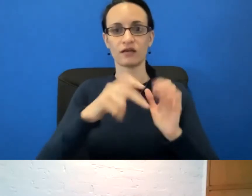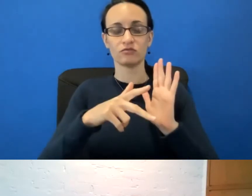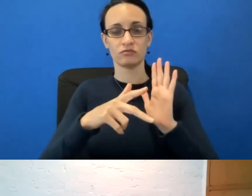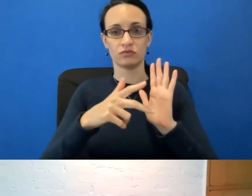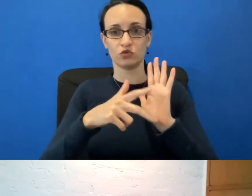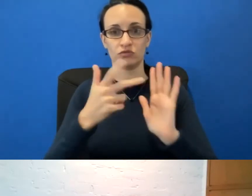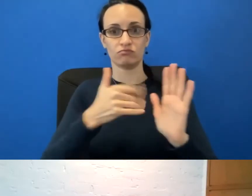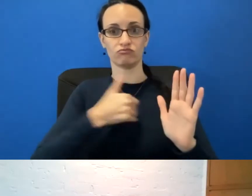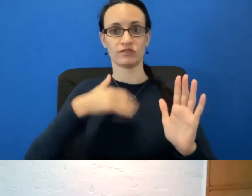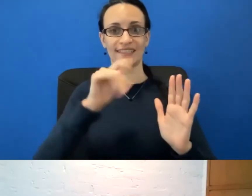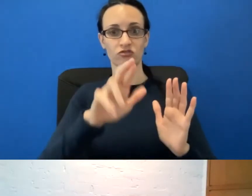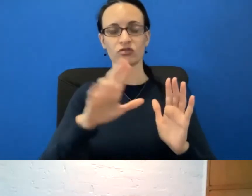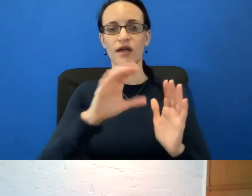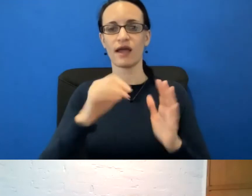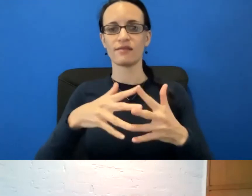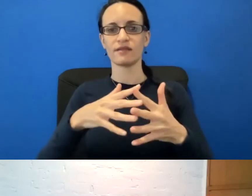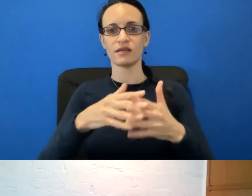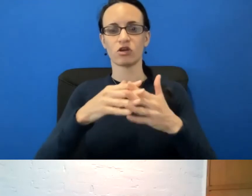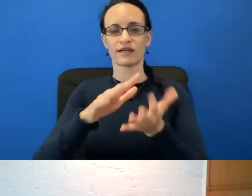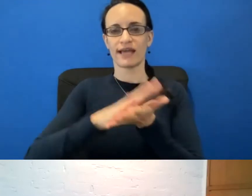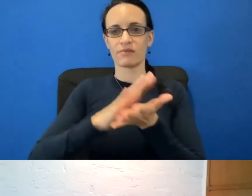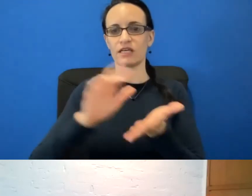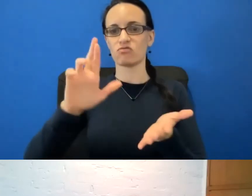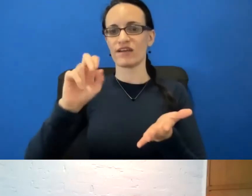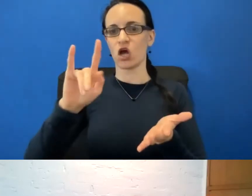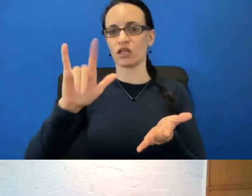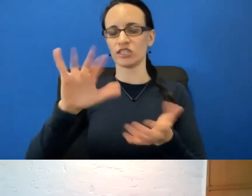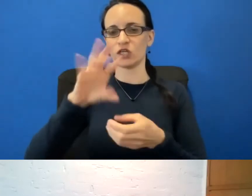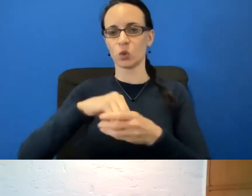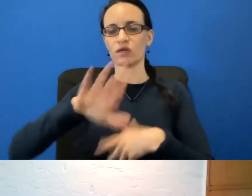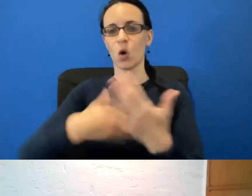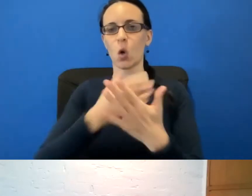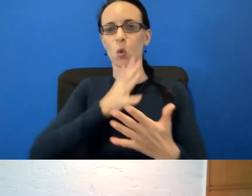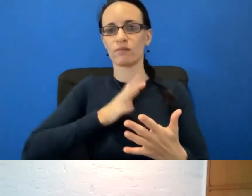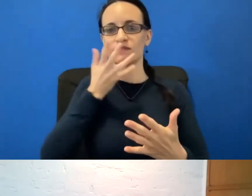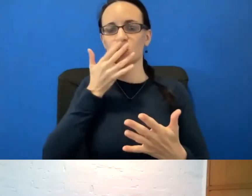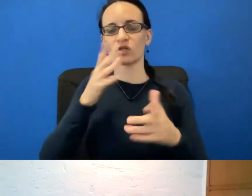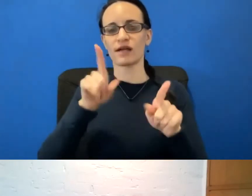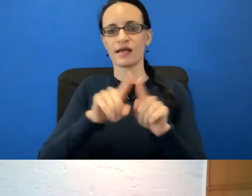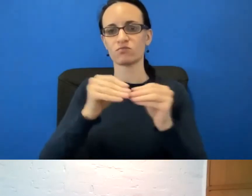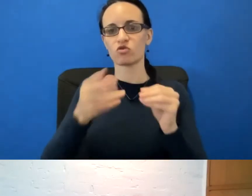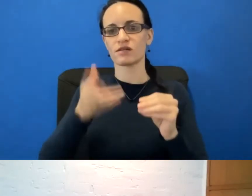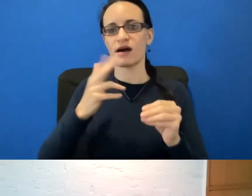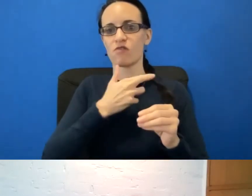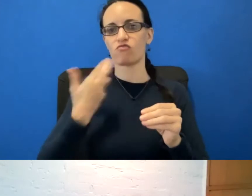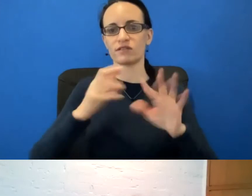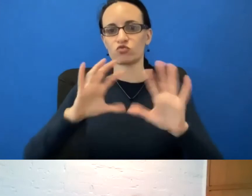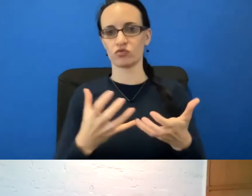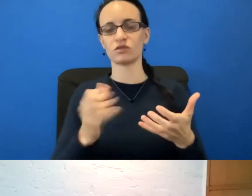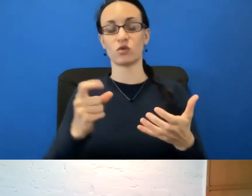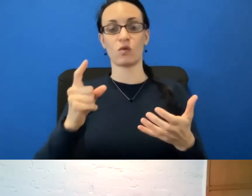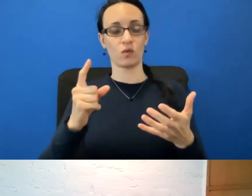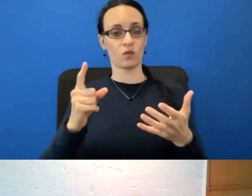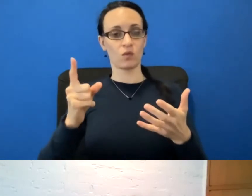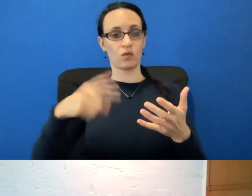American College of Radiology this year included all women of color as a higher risk group. So they need to talk